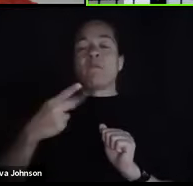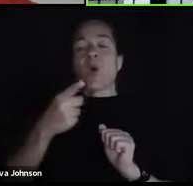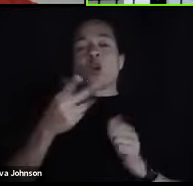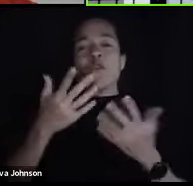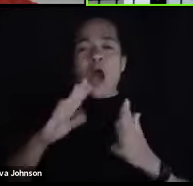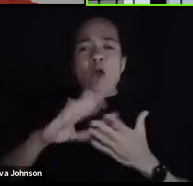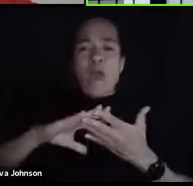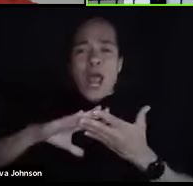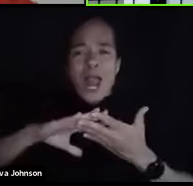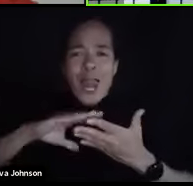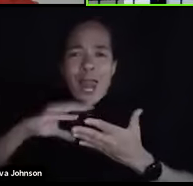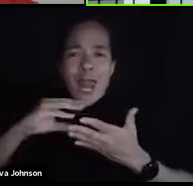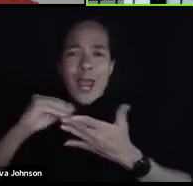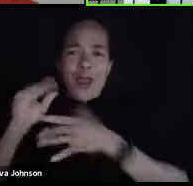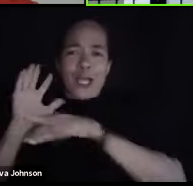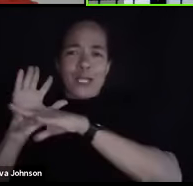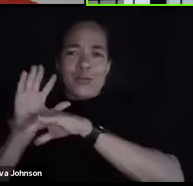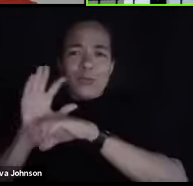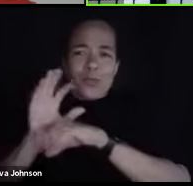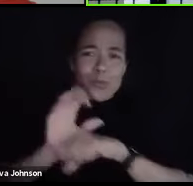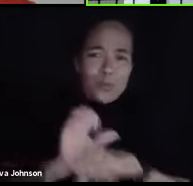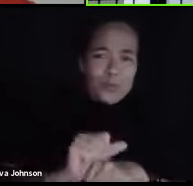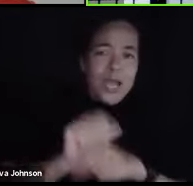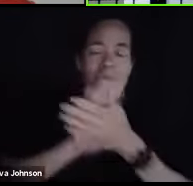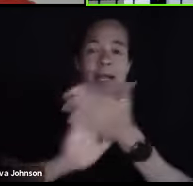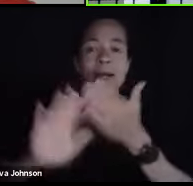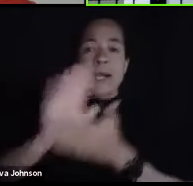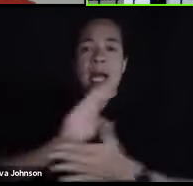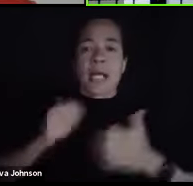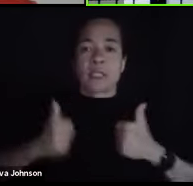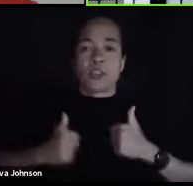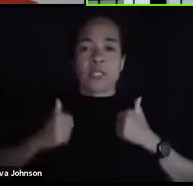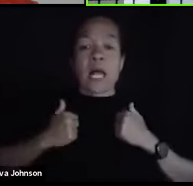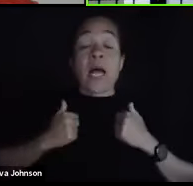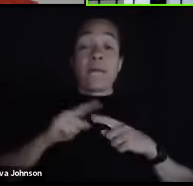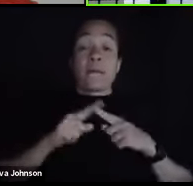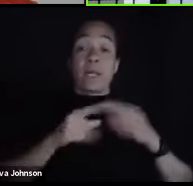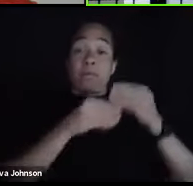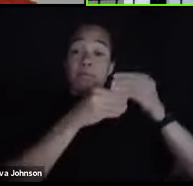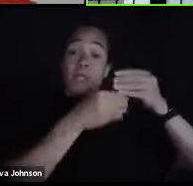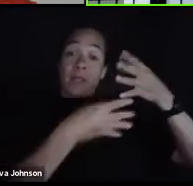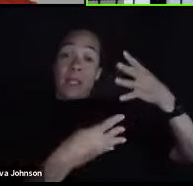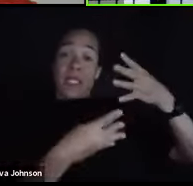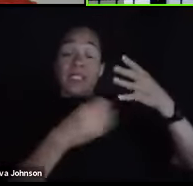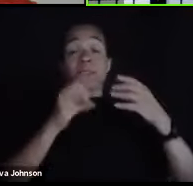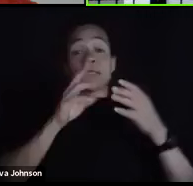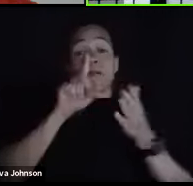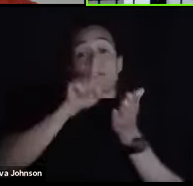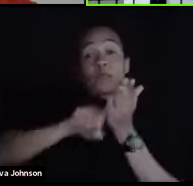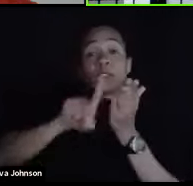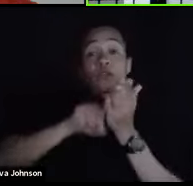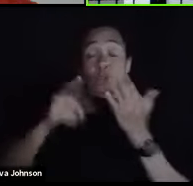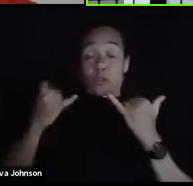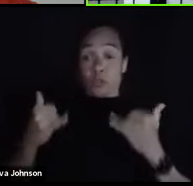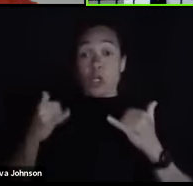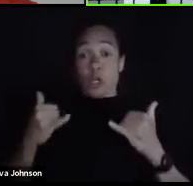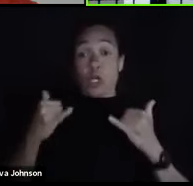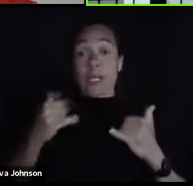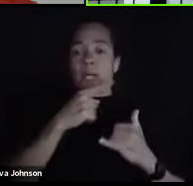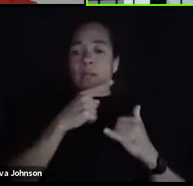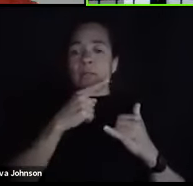all the demands of college life. But a list of all the research that's currently being done is posted